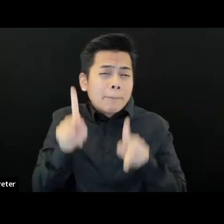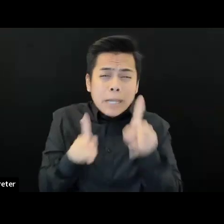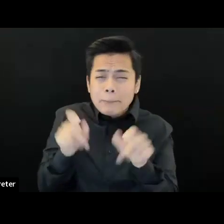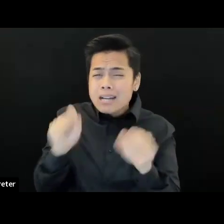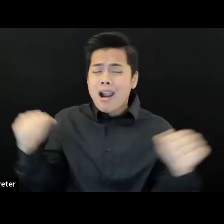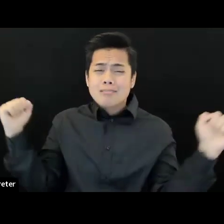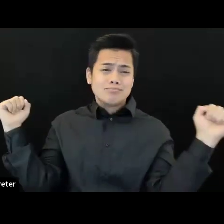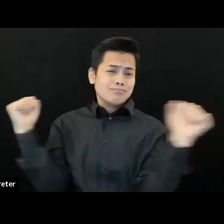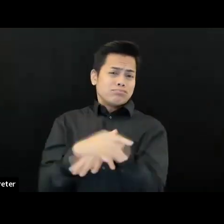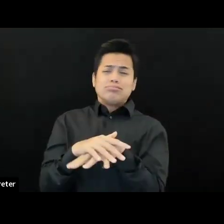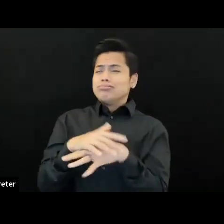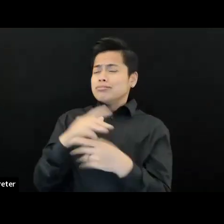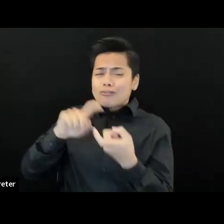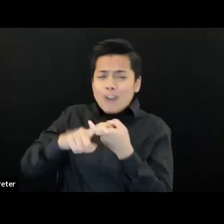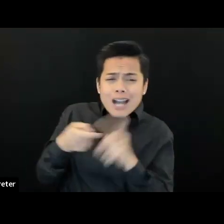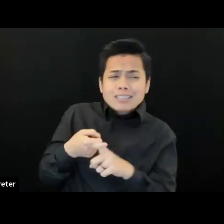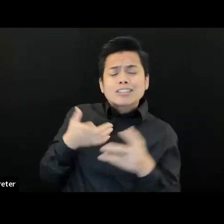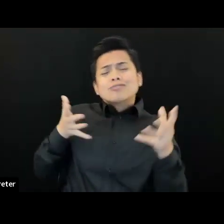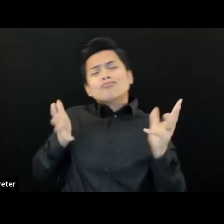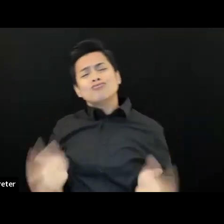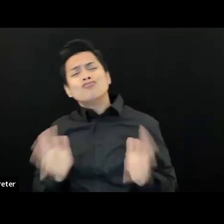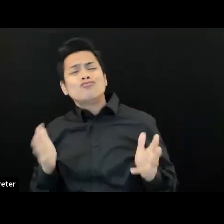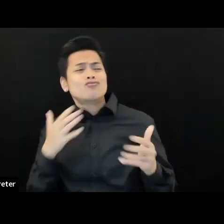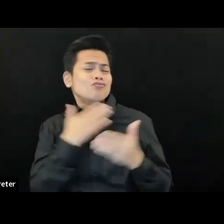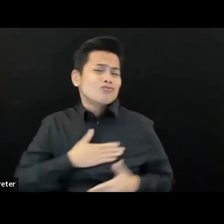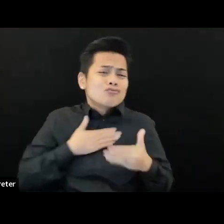is more just the cozy setup that we'll generally see.